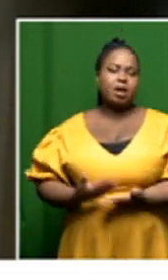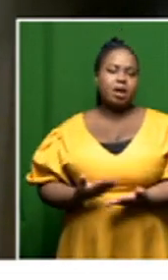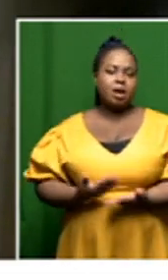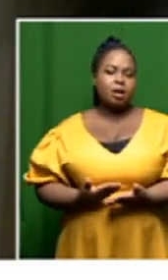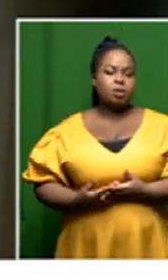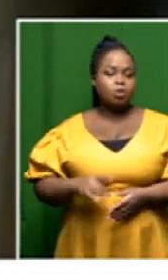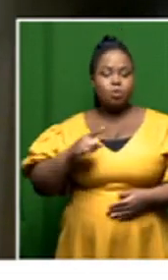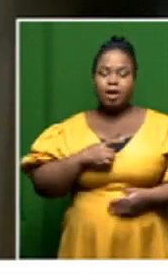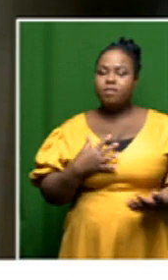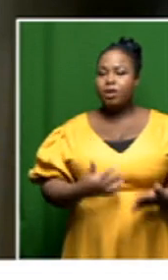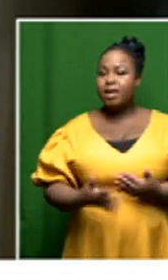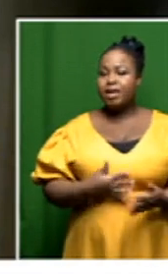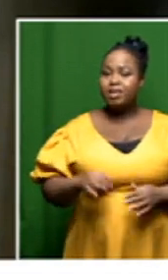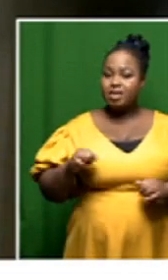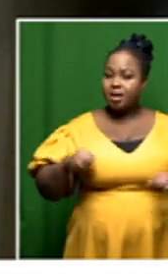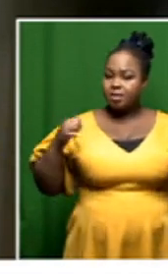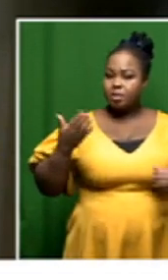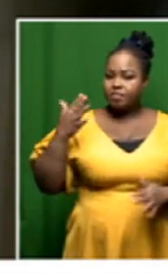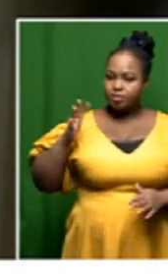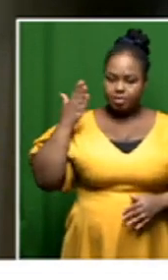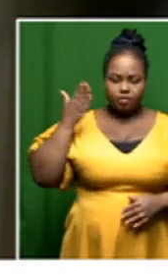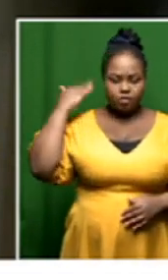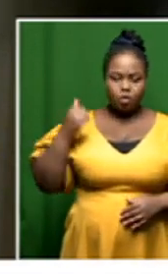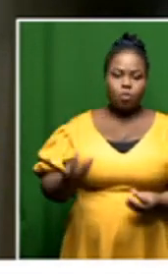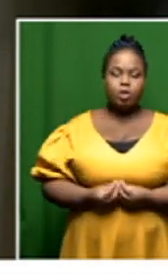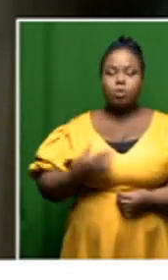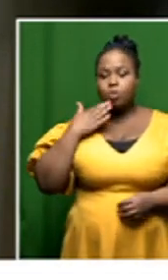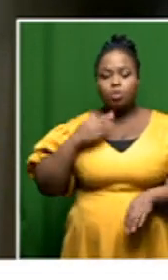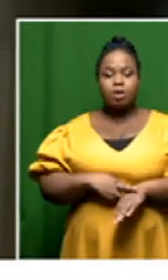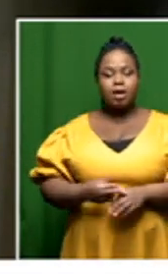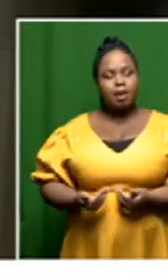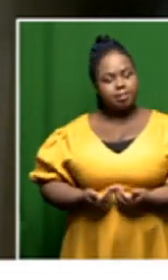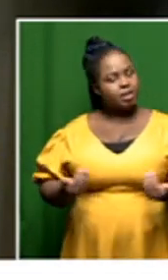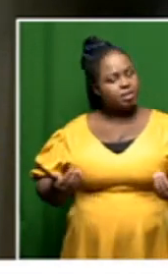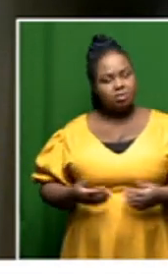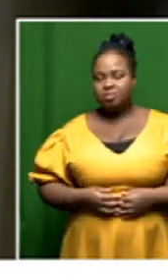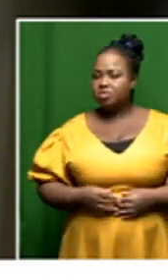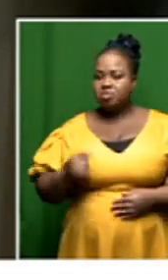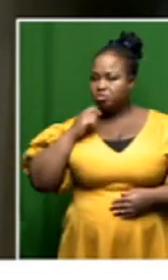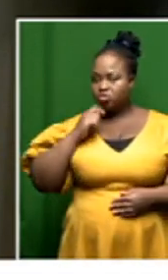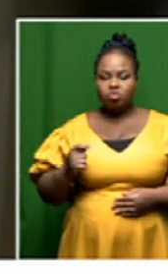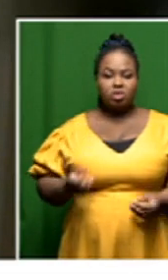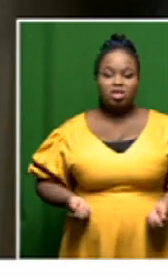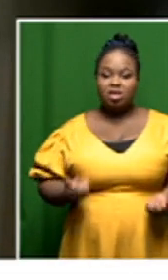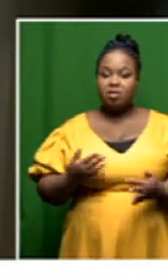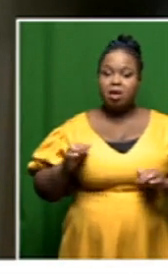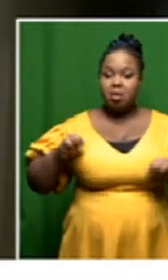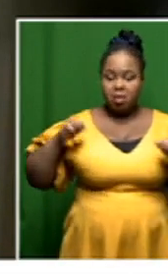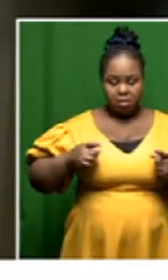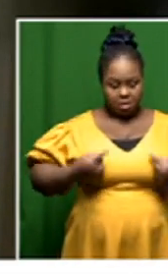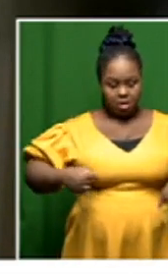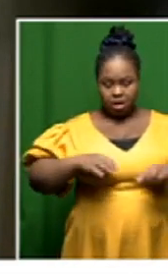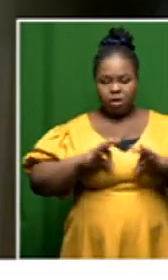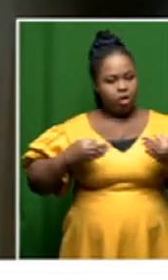because whatever deals that they got into with the former apartheid operatives was not given they weren't given permission by our